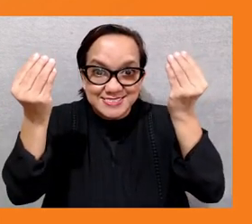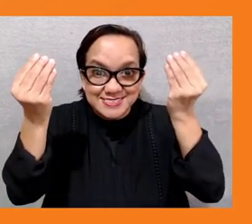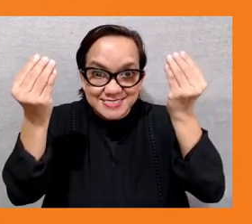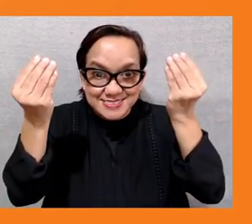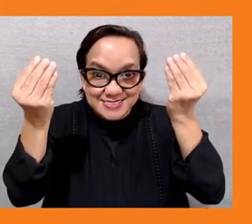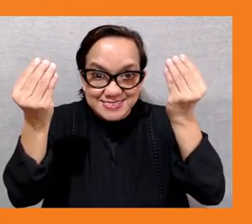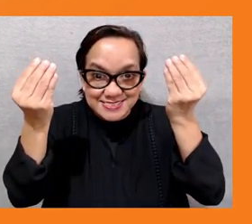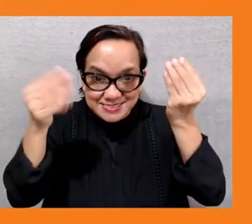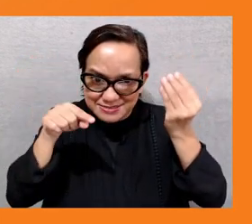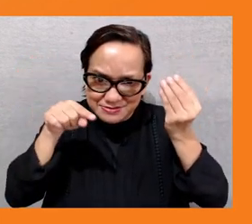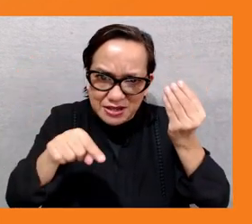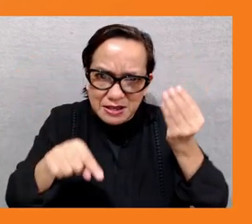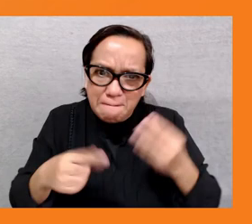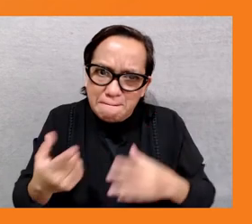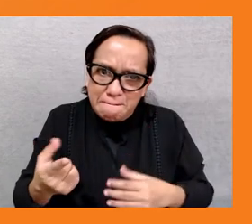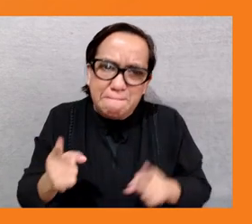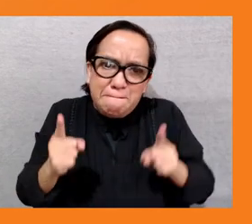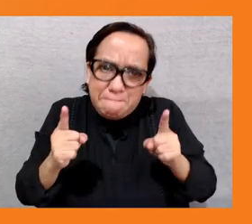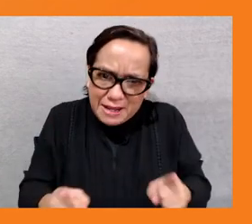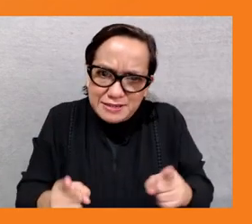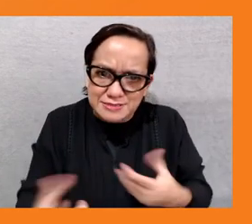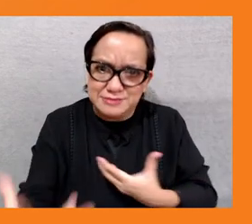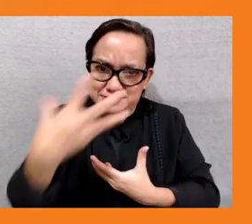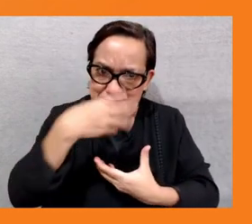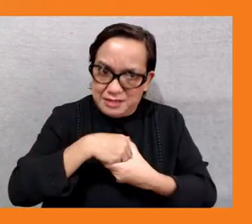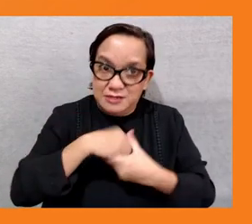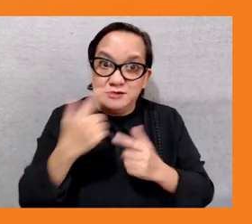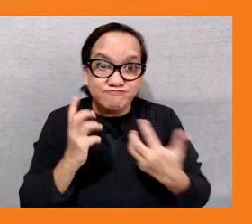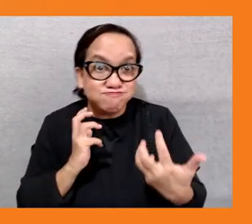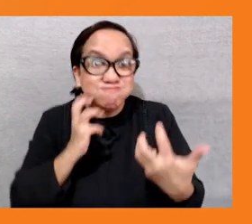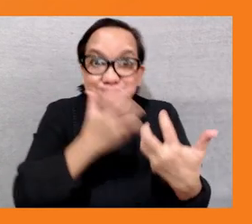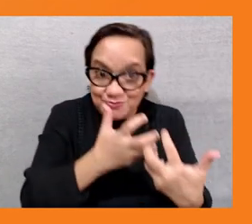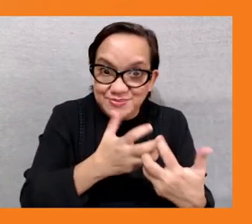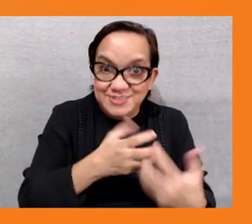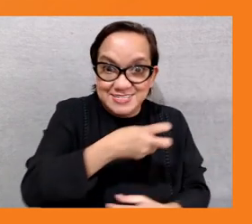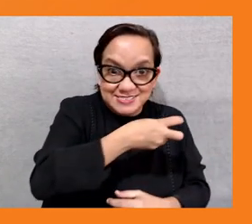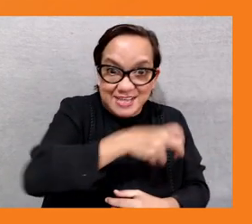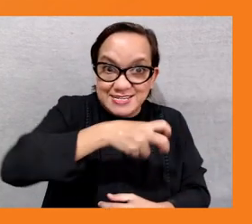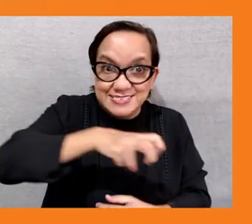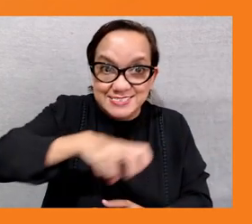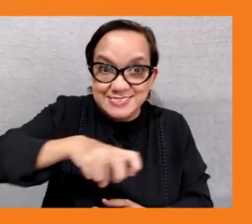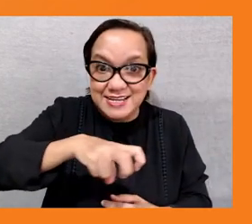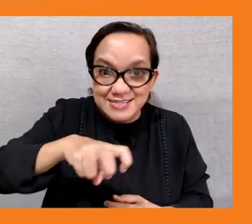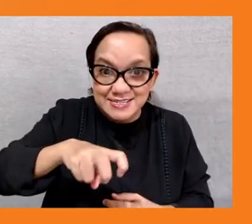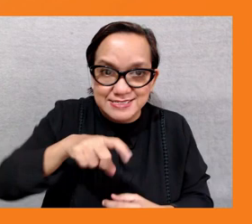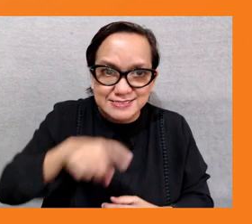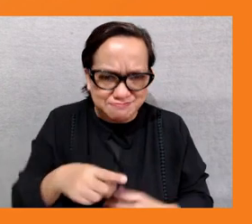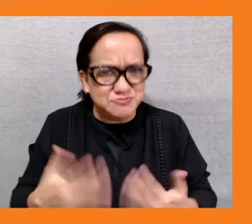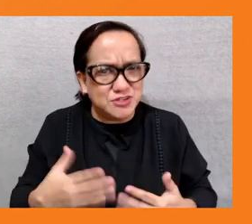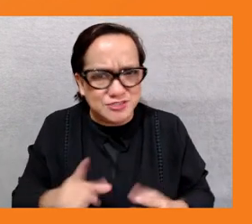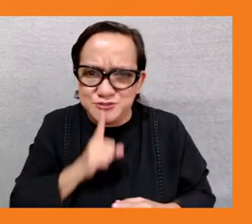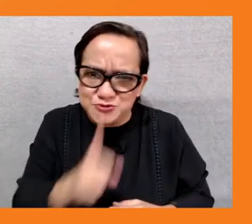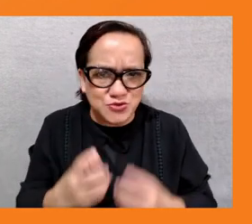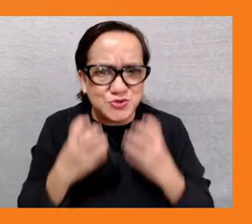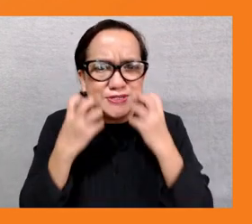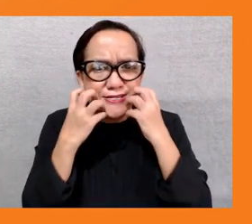is really really key for a few reasons as bruno said you know most fundamental is that it's it's